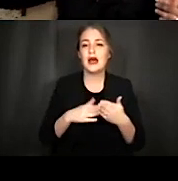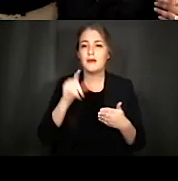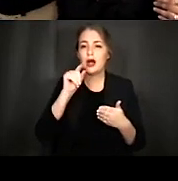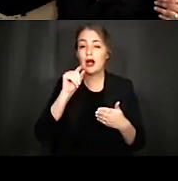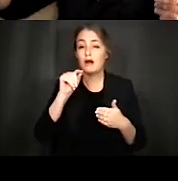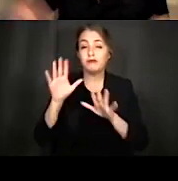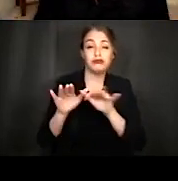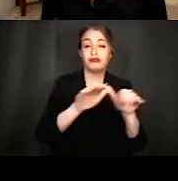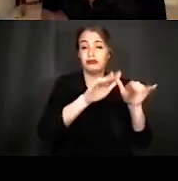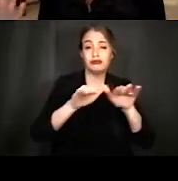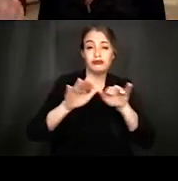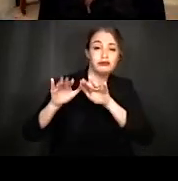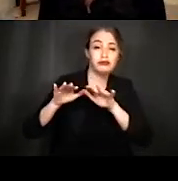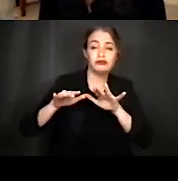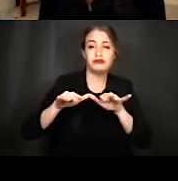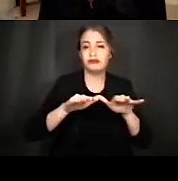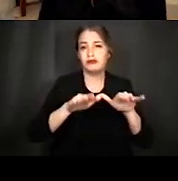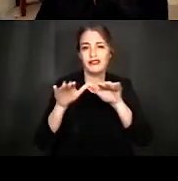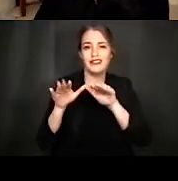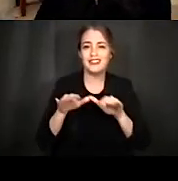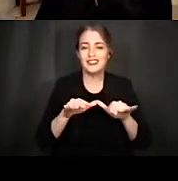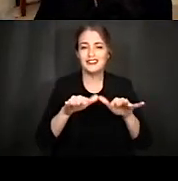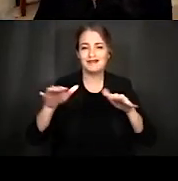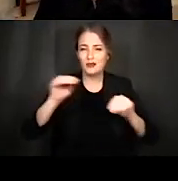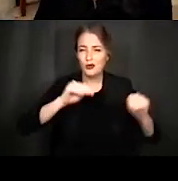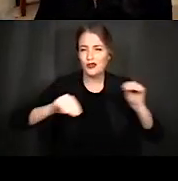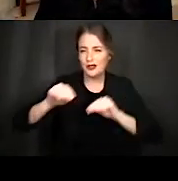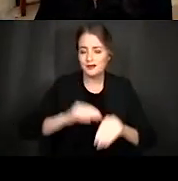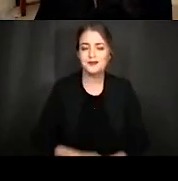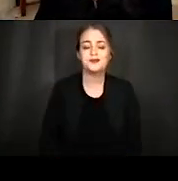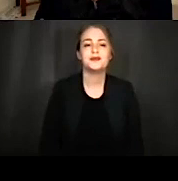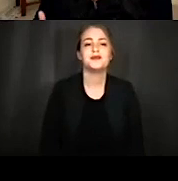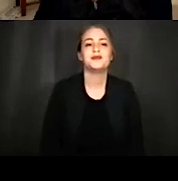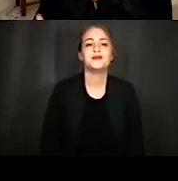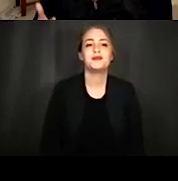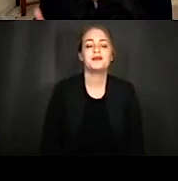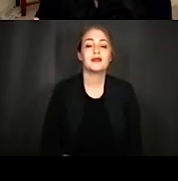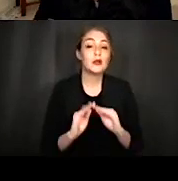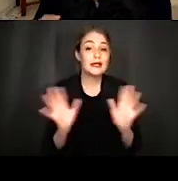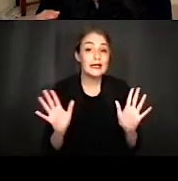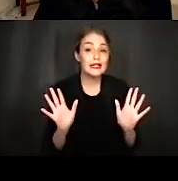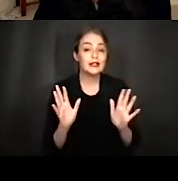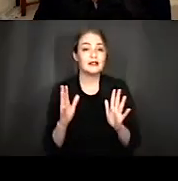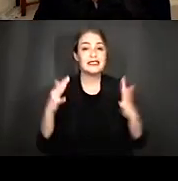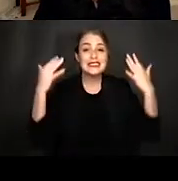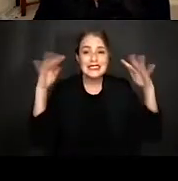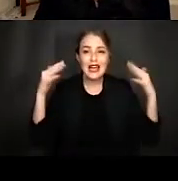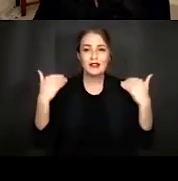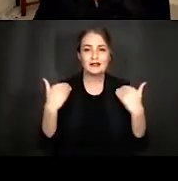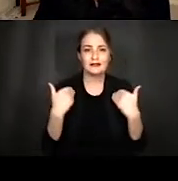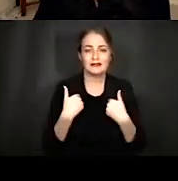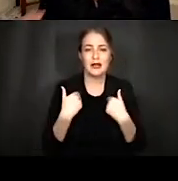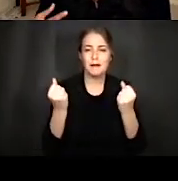competing with others for the choicest fruit. And so it's clear that sound contains many different